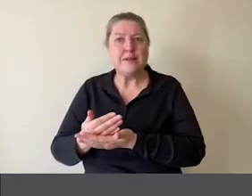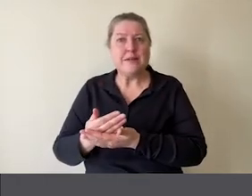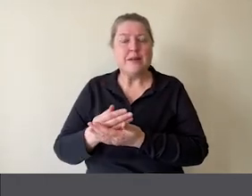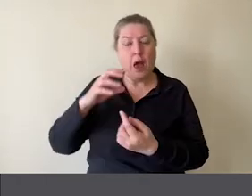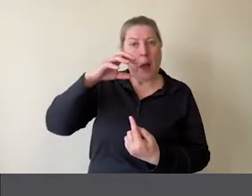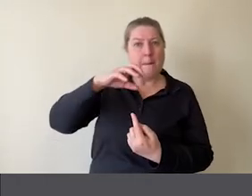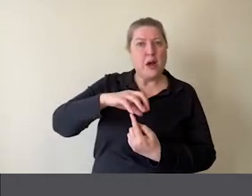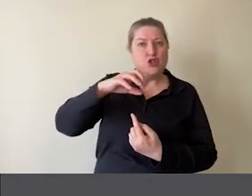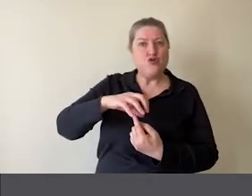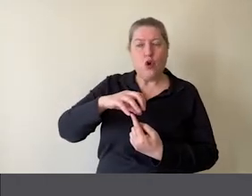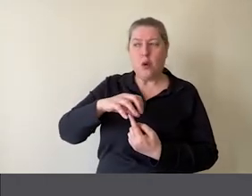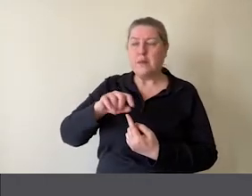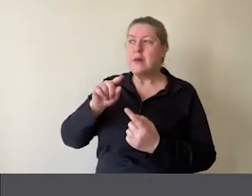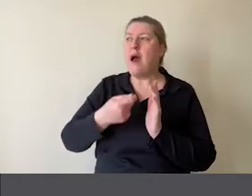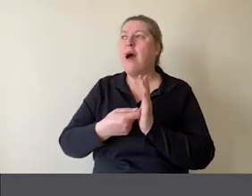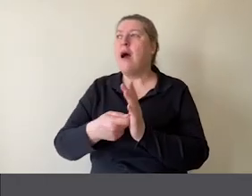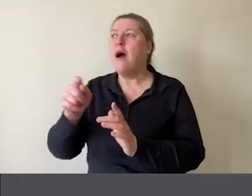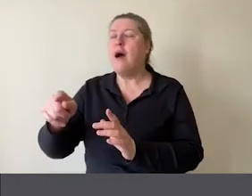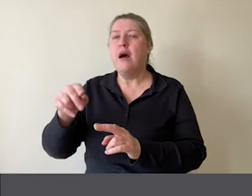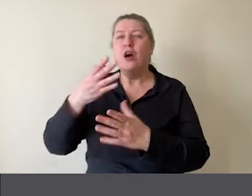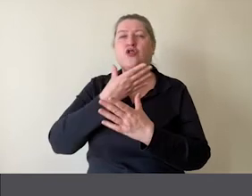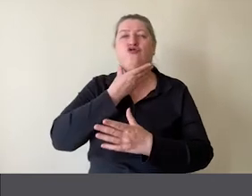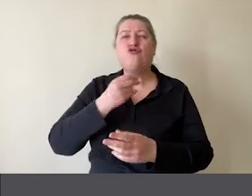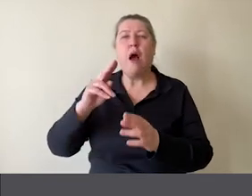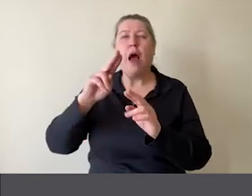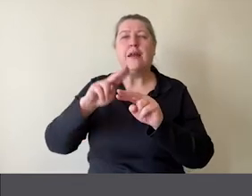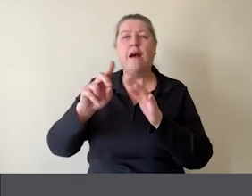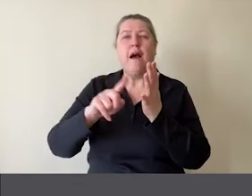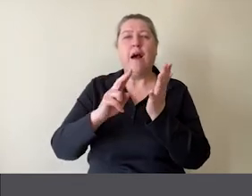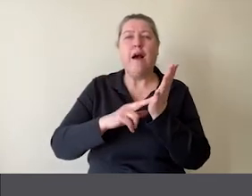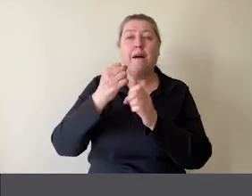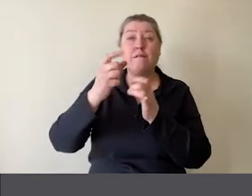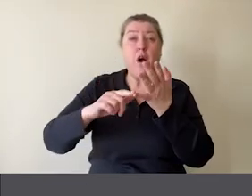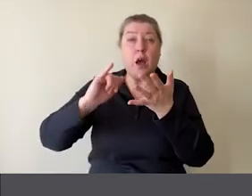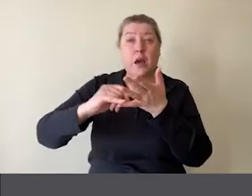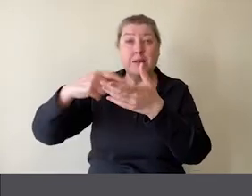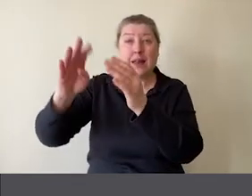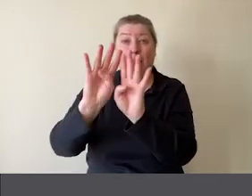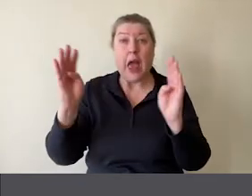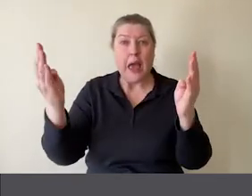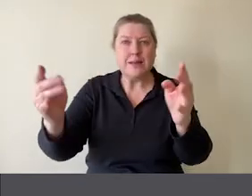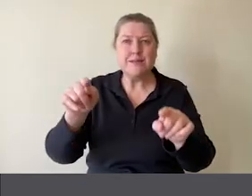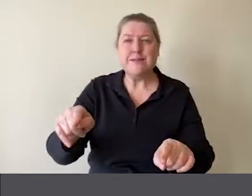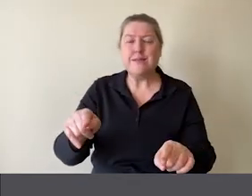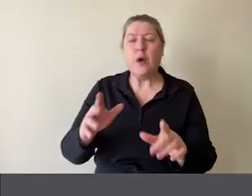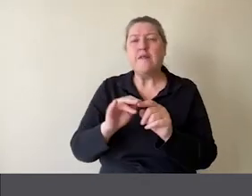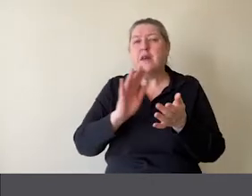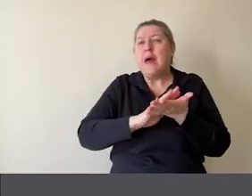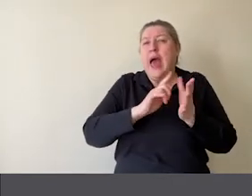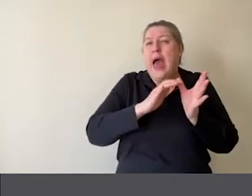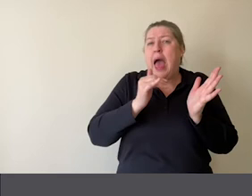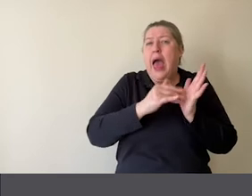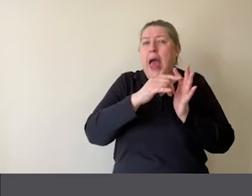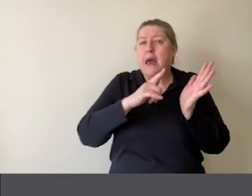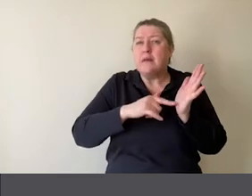to represent the dried fungus in the case. We've got some hazelnuts to represent the